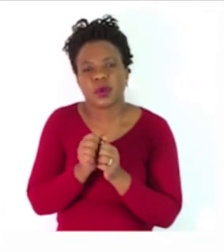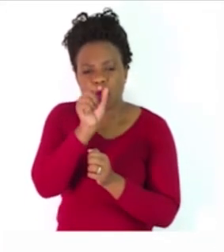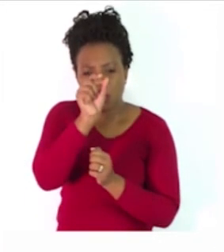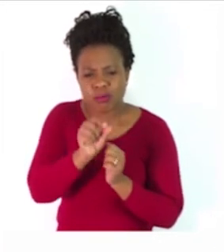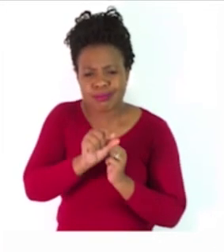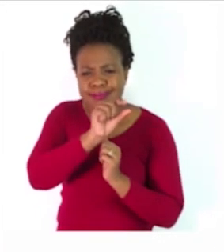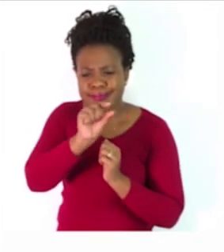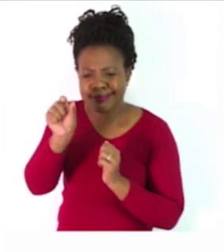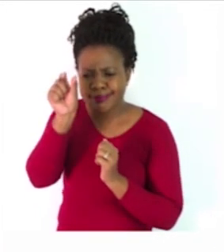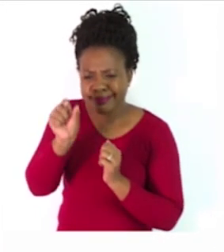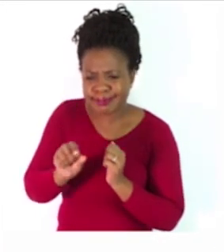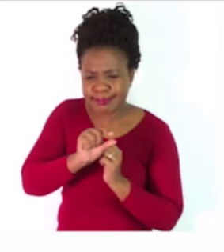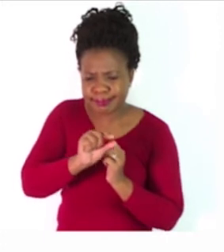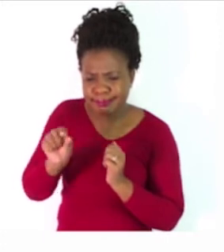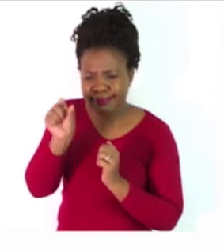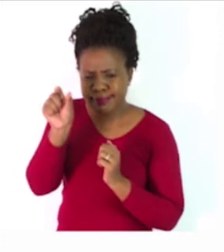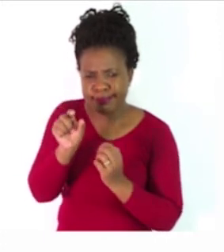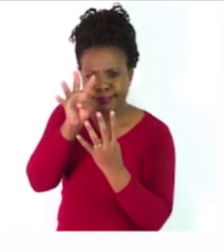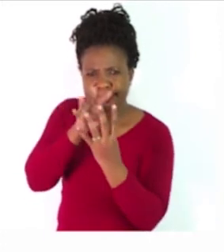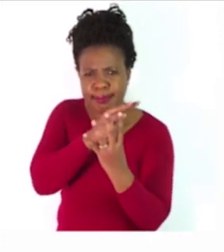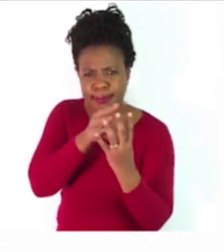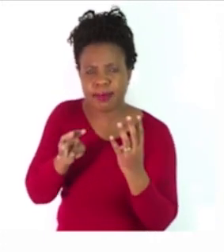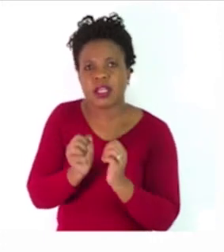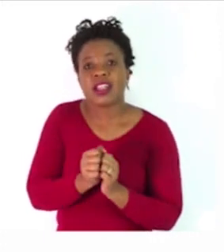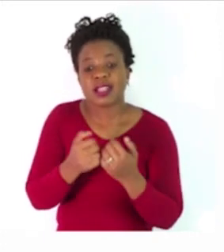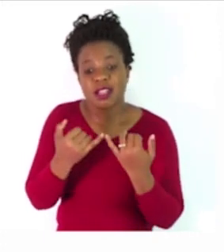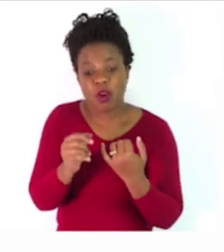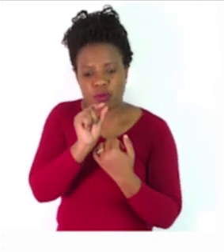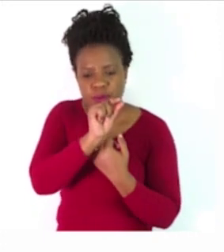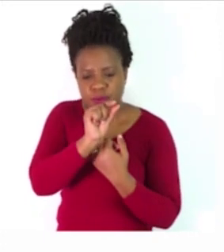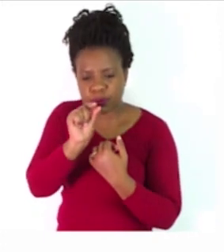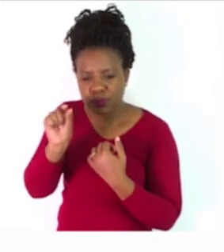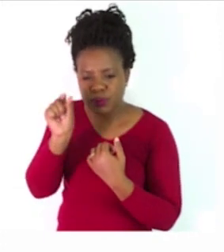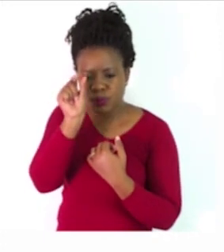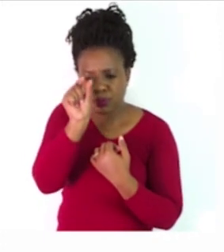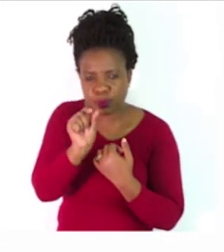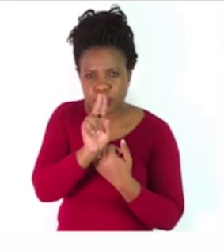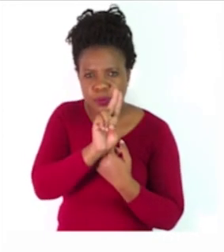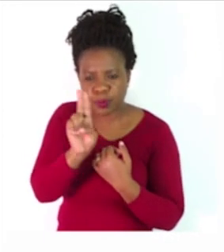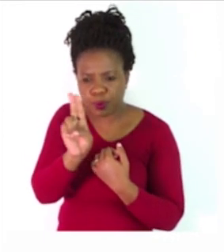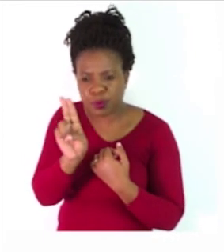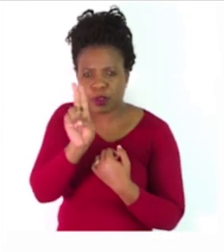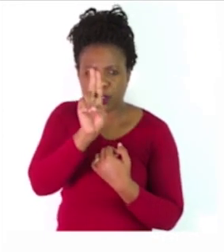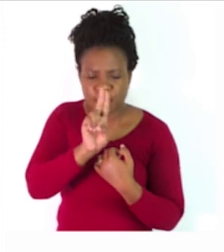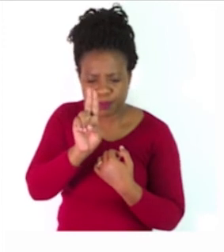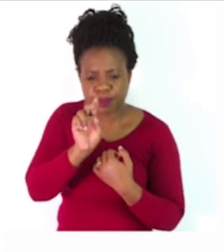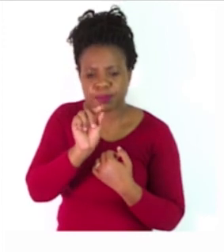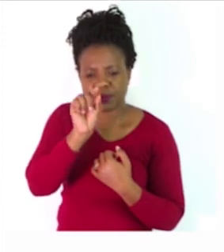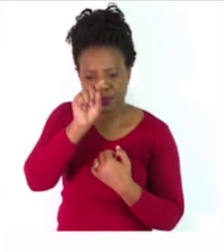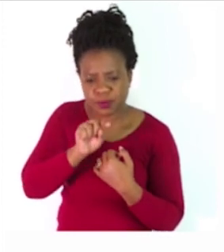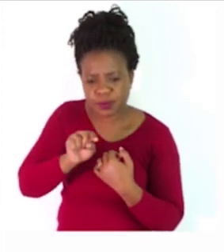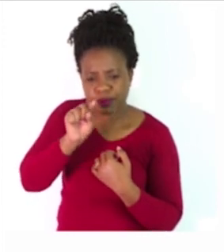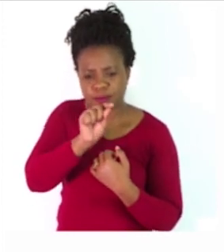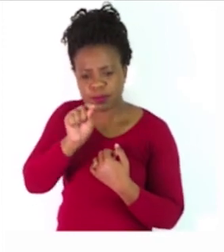letters for these abstract nouns. Cross out the words as you find them.